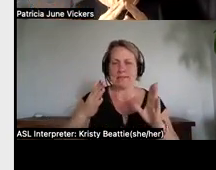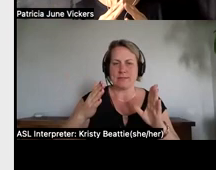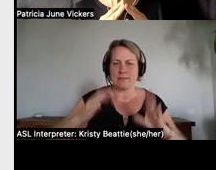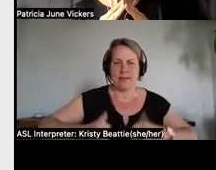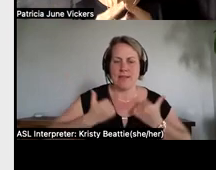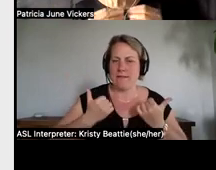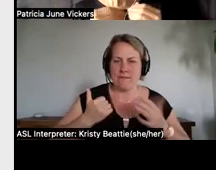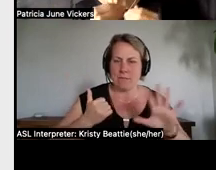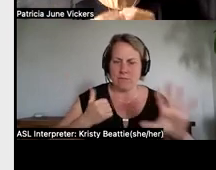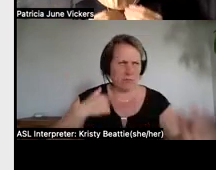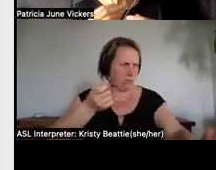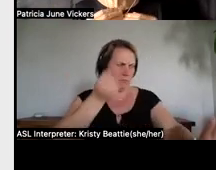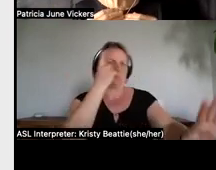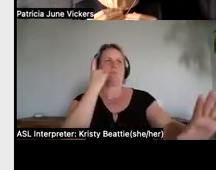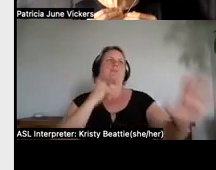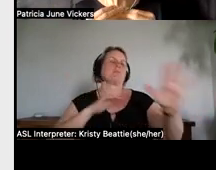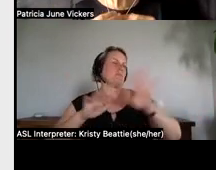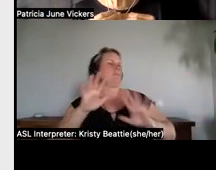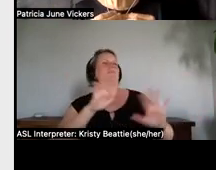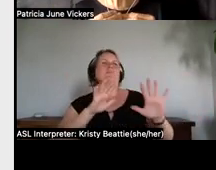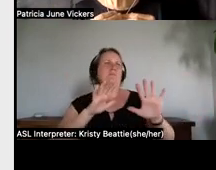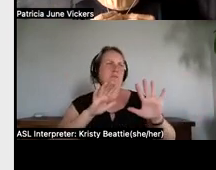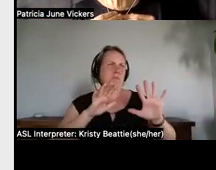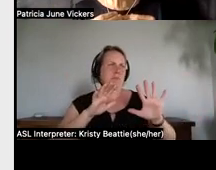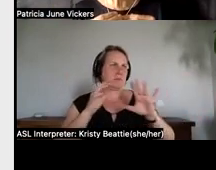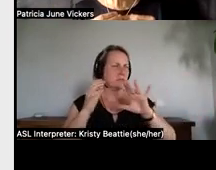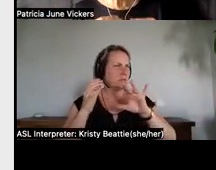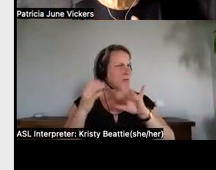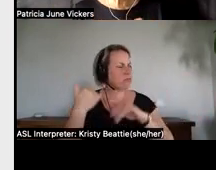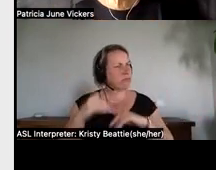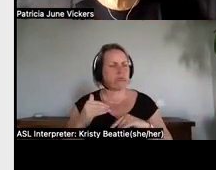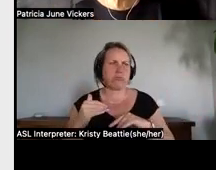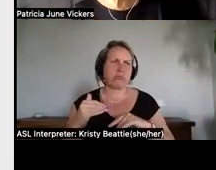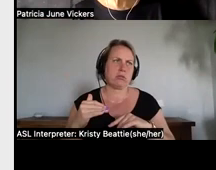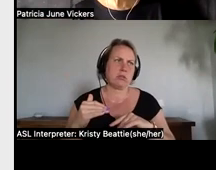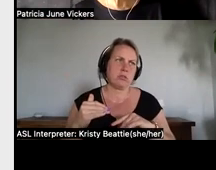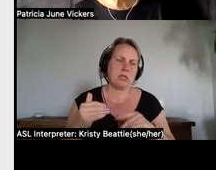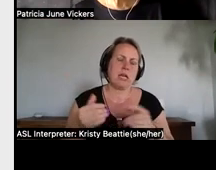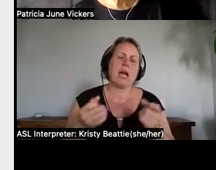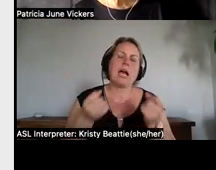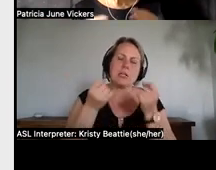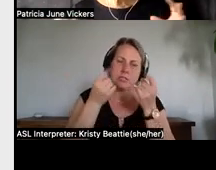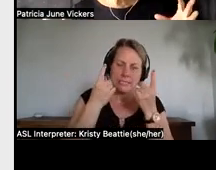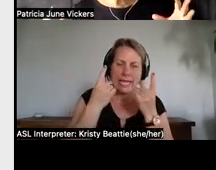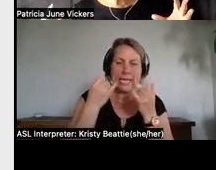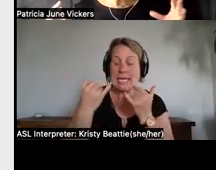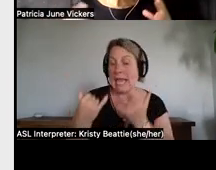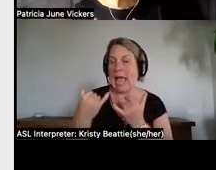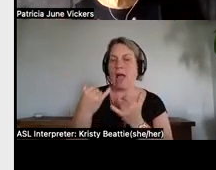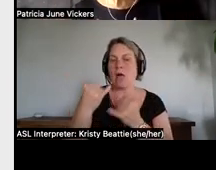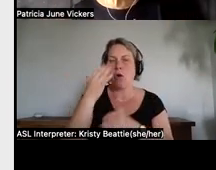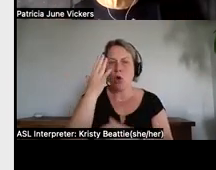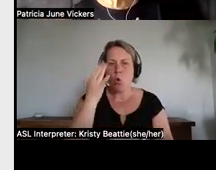understand why she said it was such force at the time but i do now because our